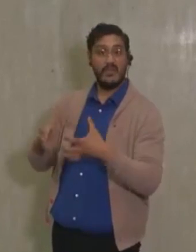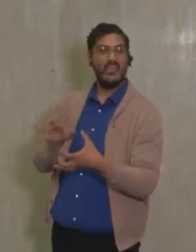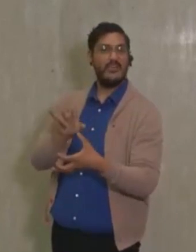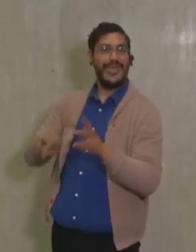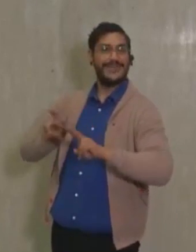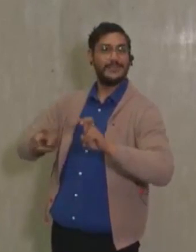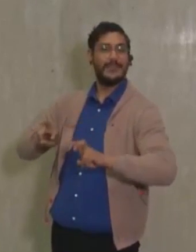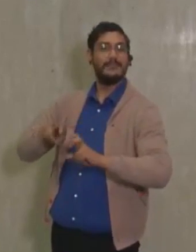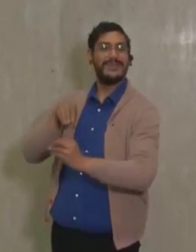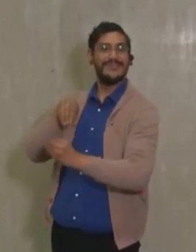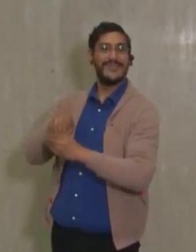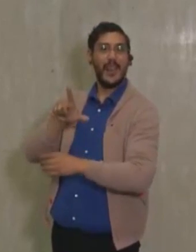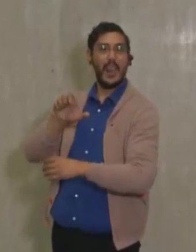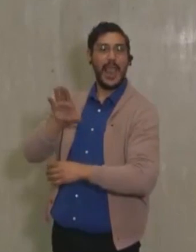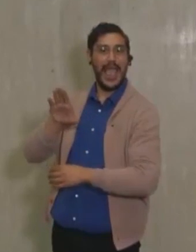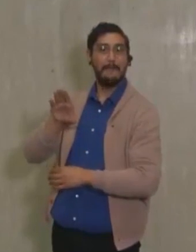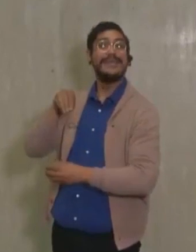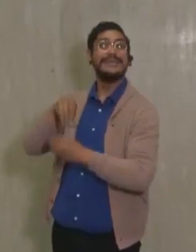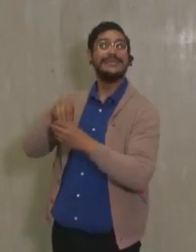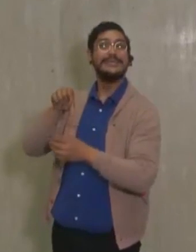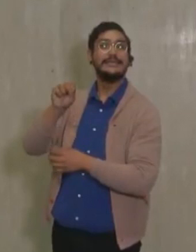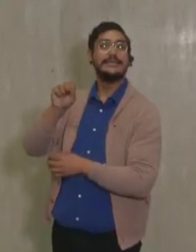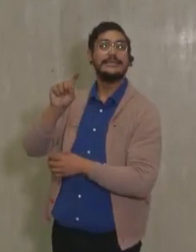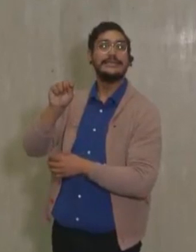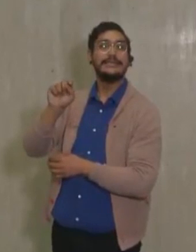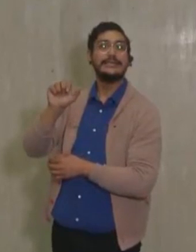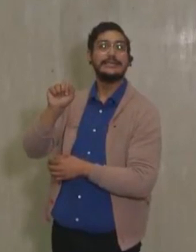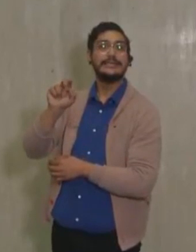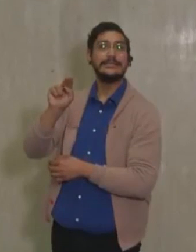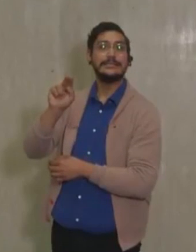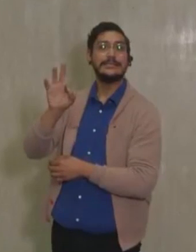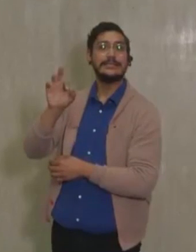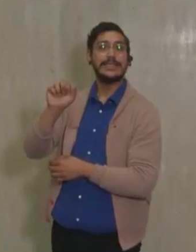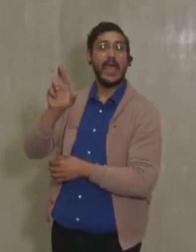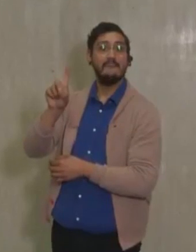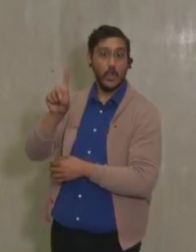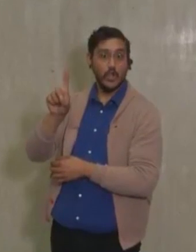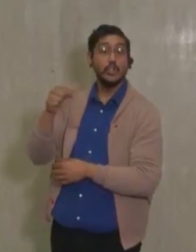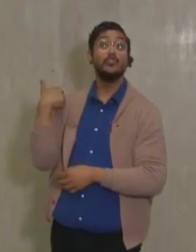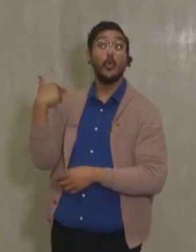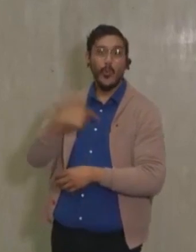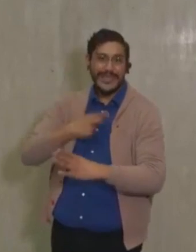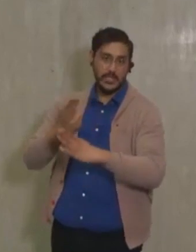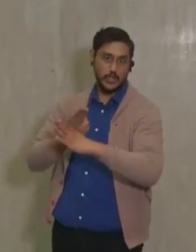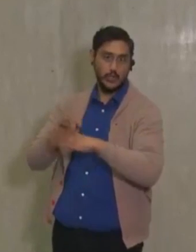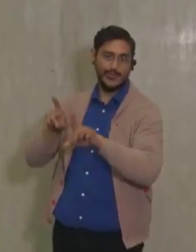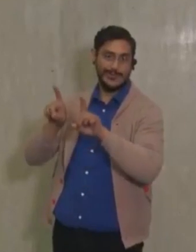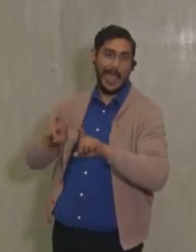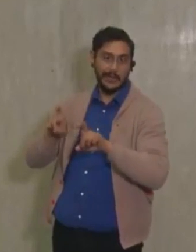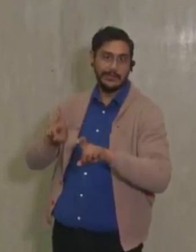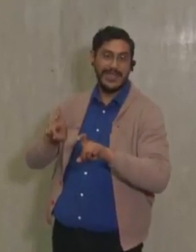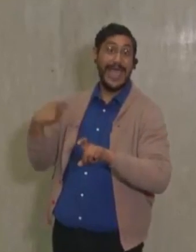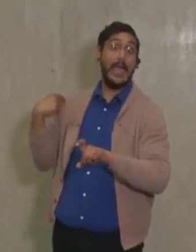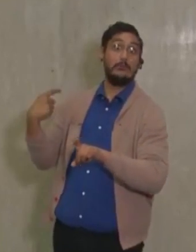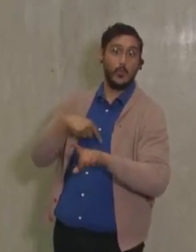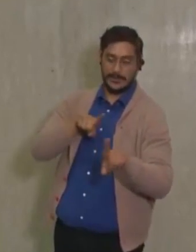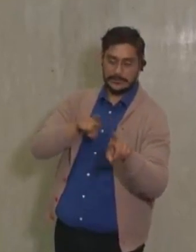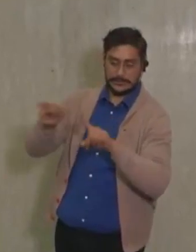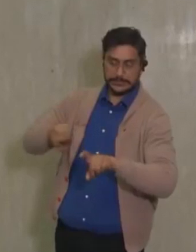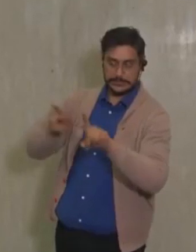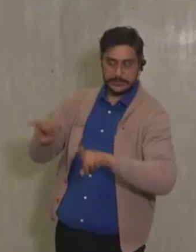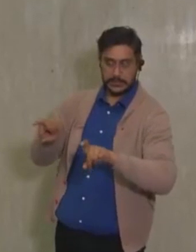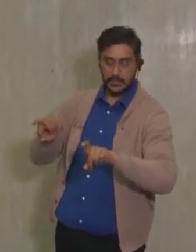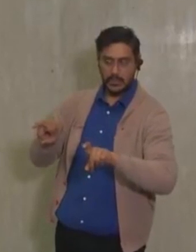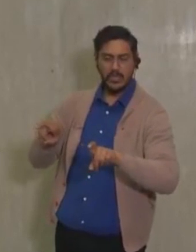done at a lab at Stanford where we took the test kits and we tested them. So the question about the false positives,